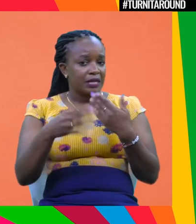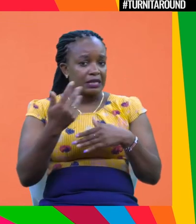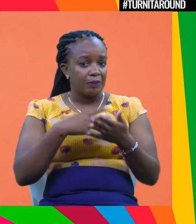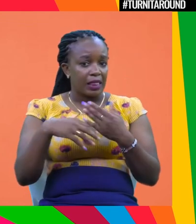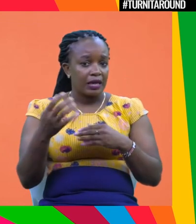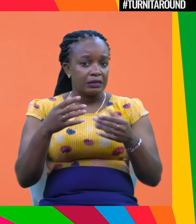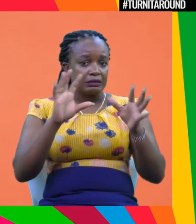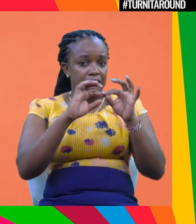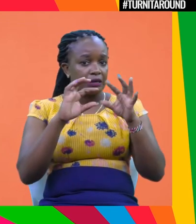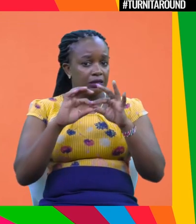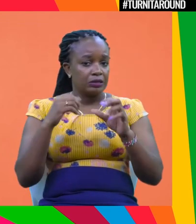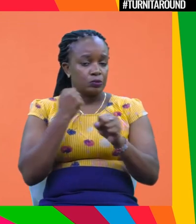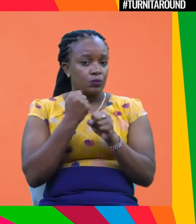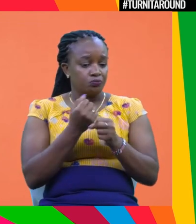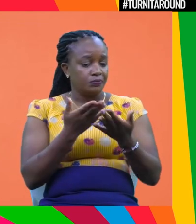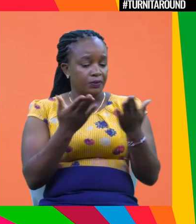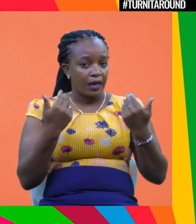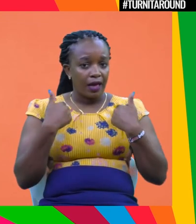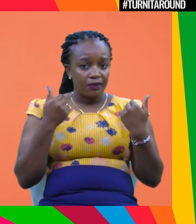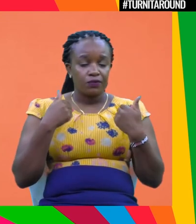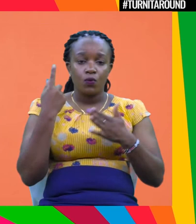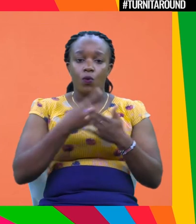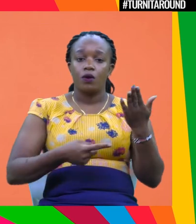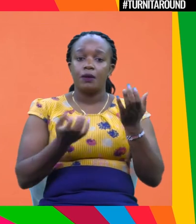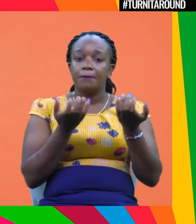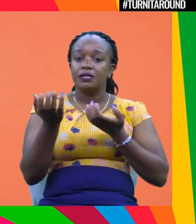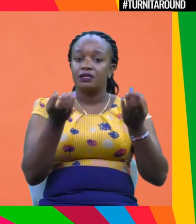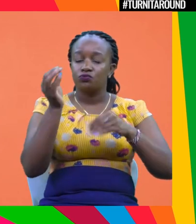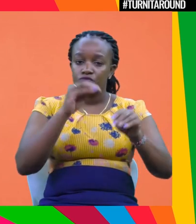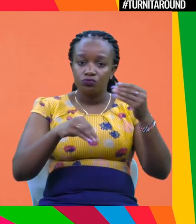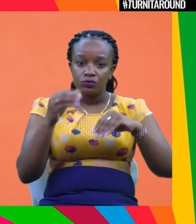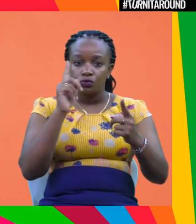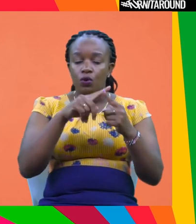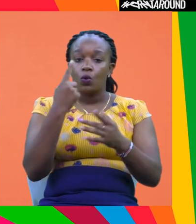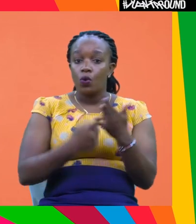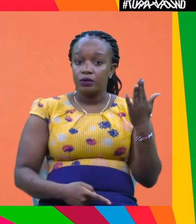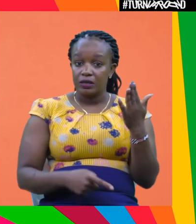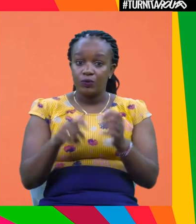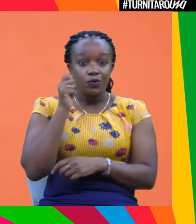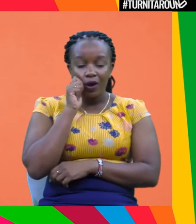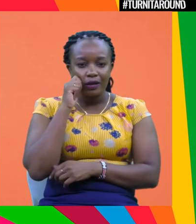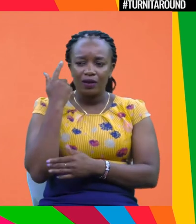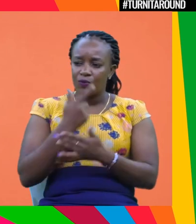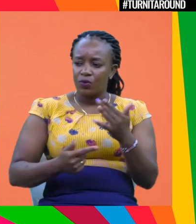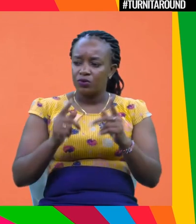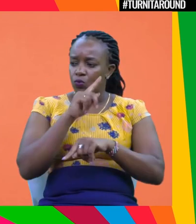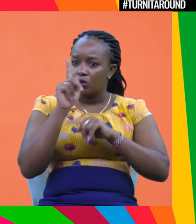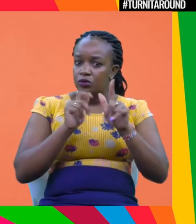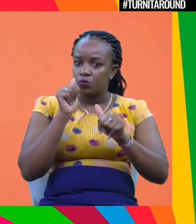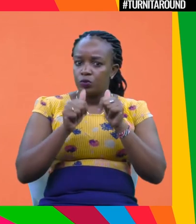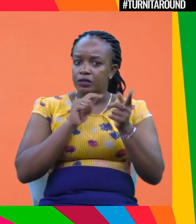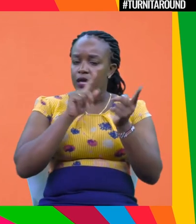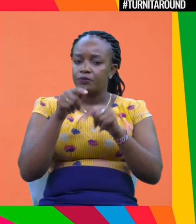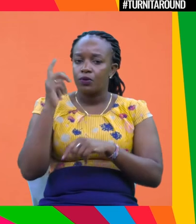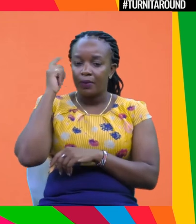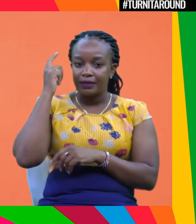chain they have? What does, you know, their business contribute to? I was wondering, you know, what kind of questions pop up pops up to